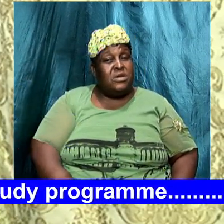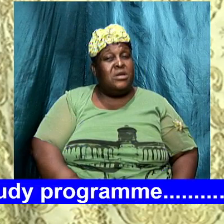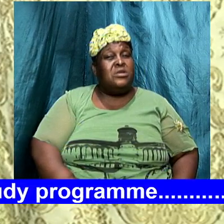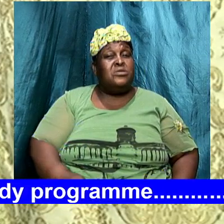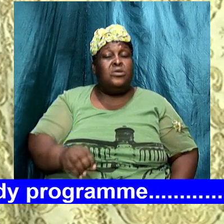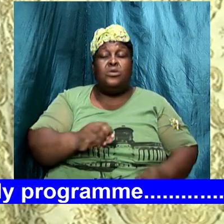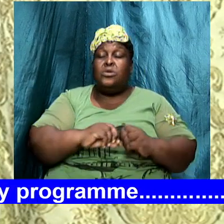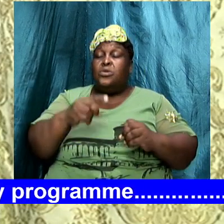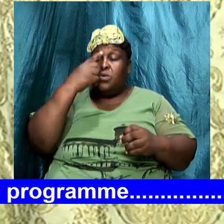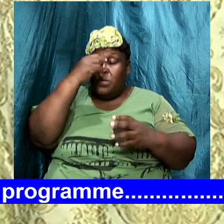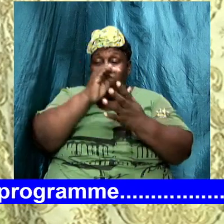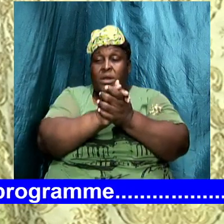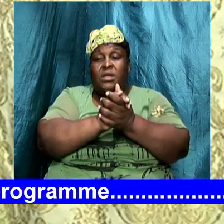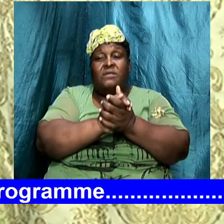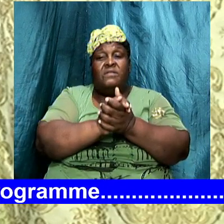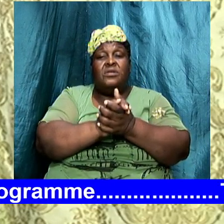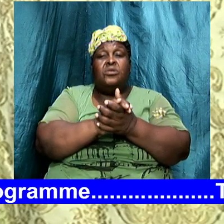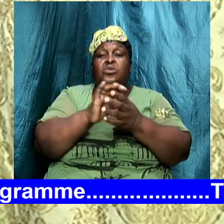number is too much